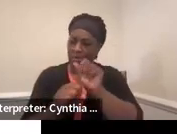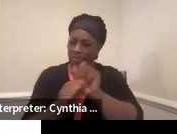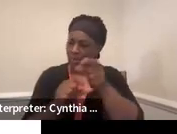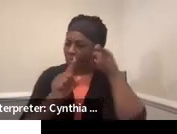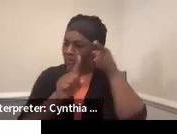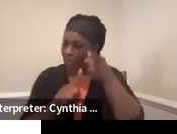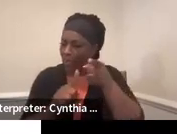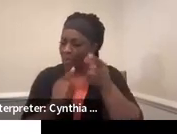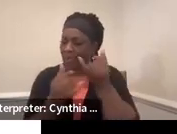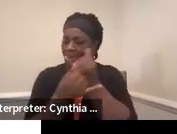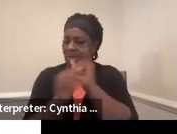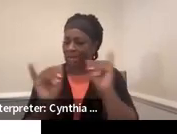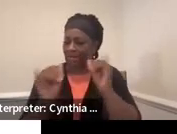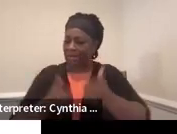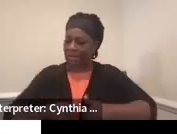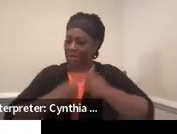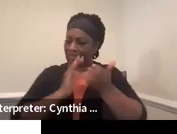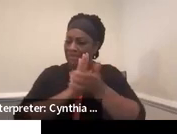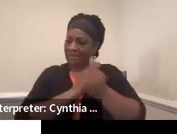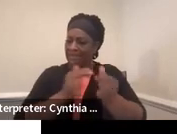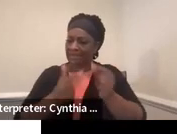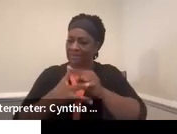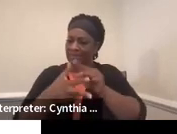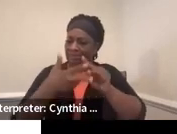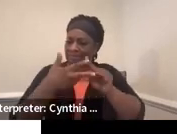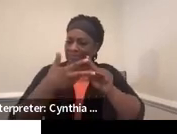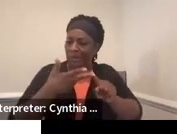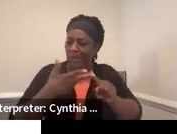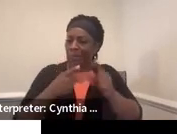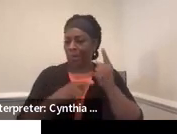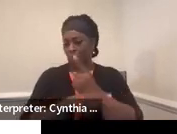and independent living skill goal when appropriate.